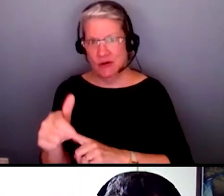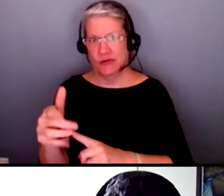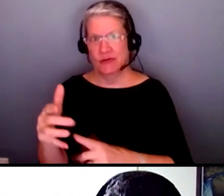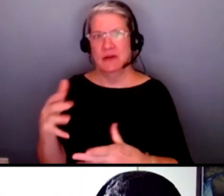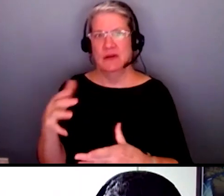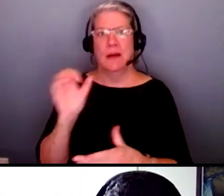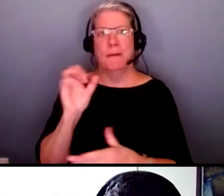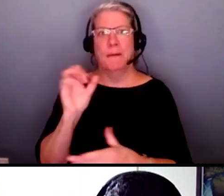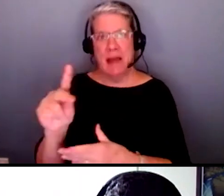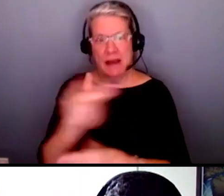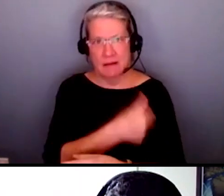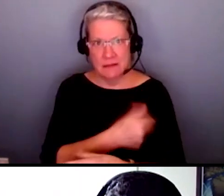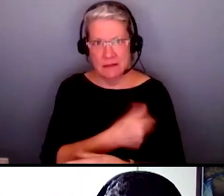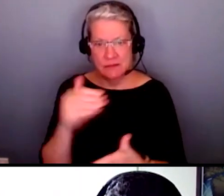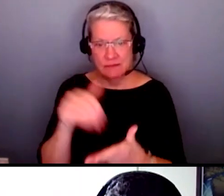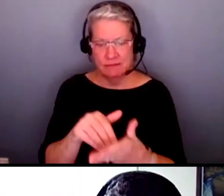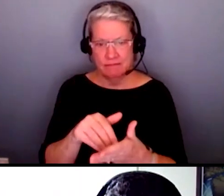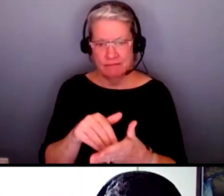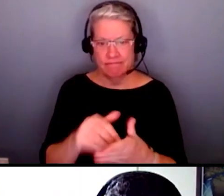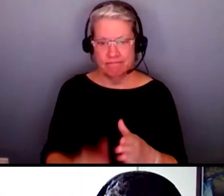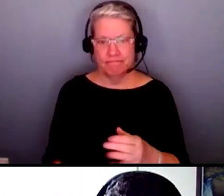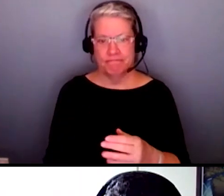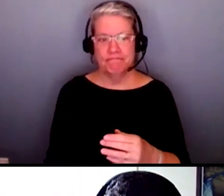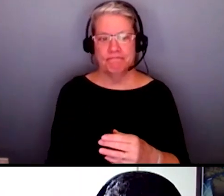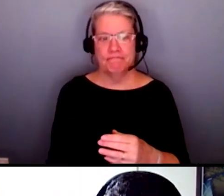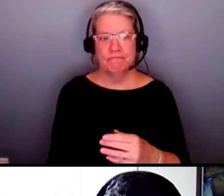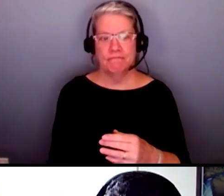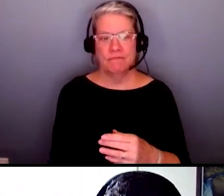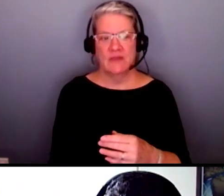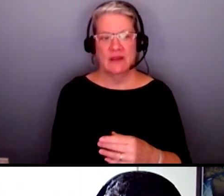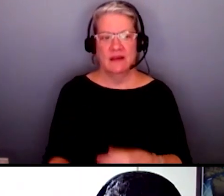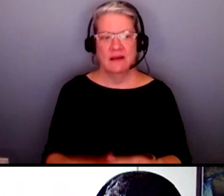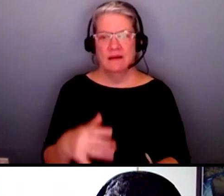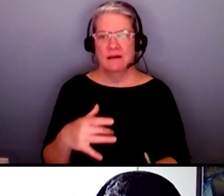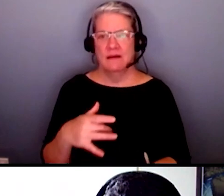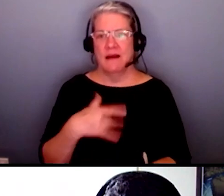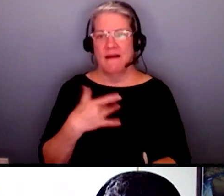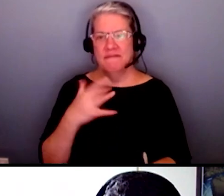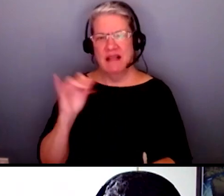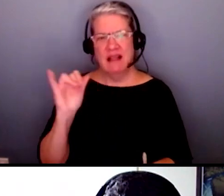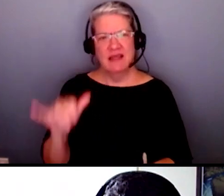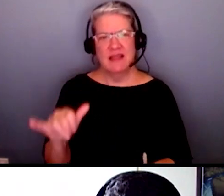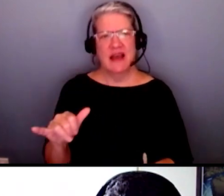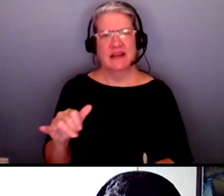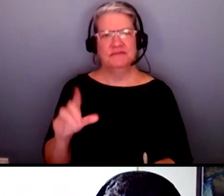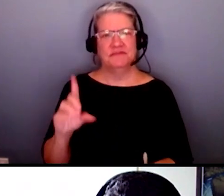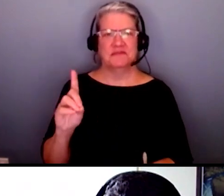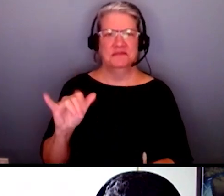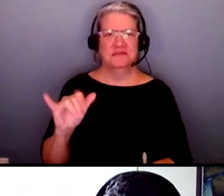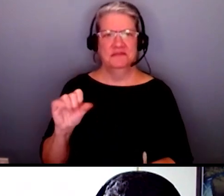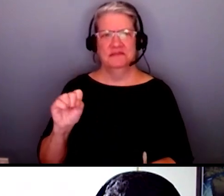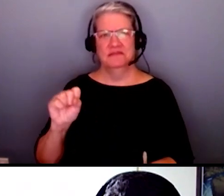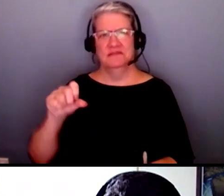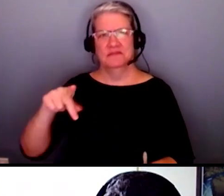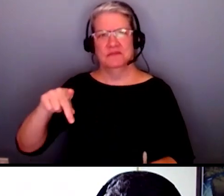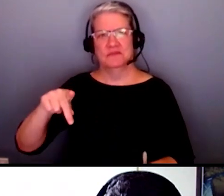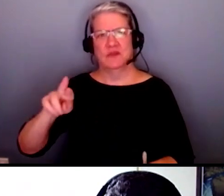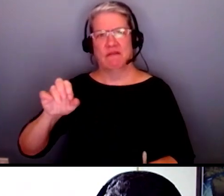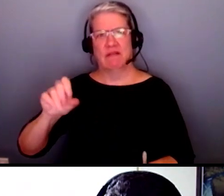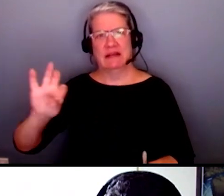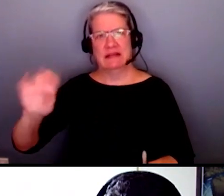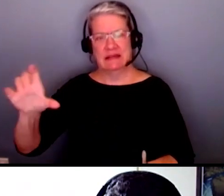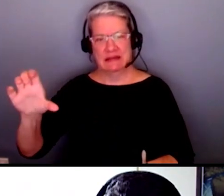accident and I started feeling dysreflexic and I said to the emergency